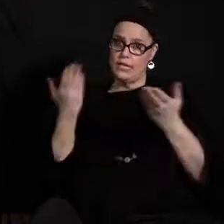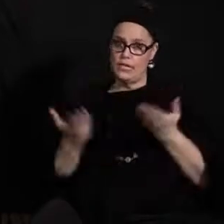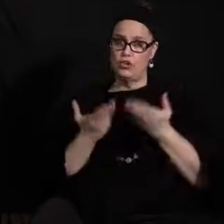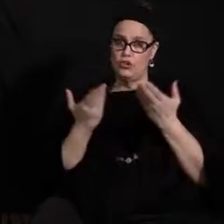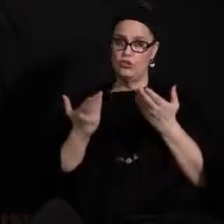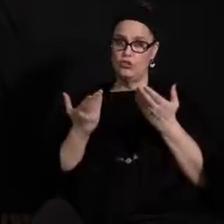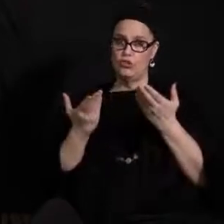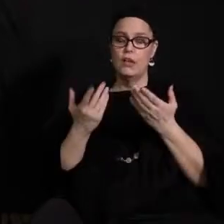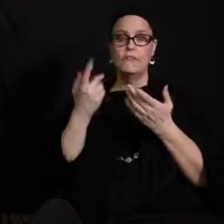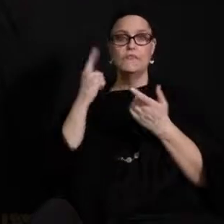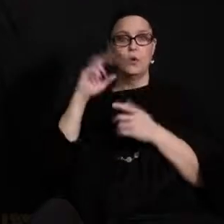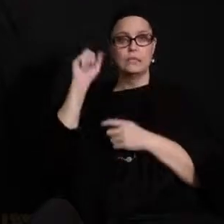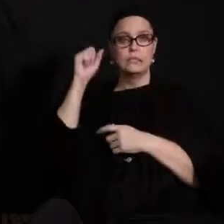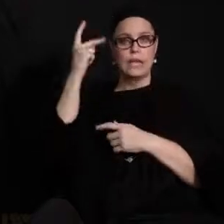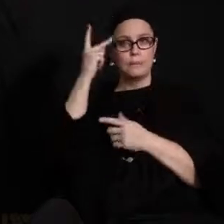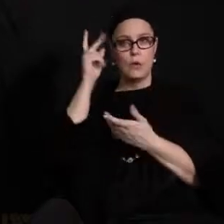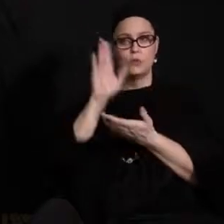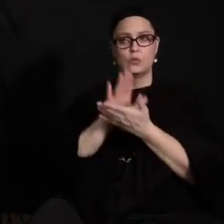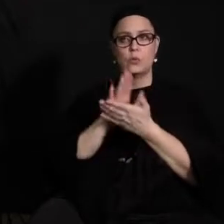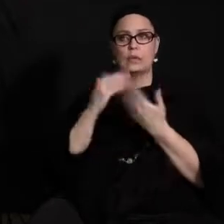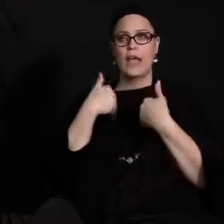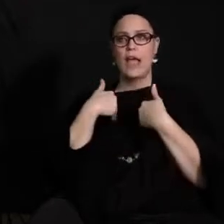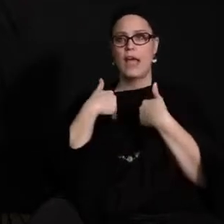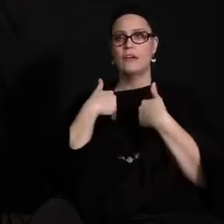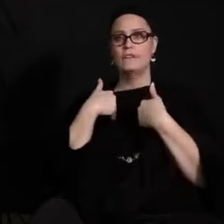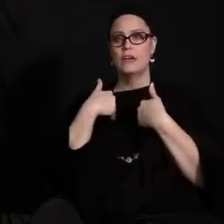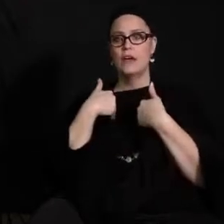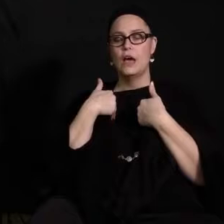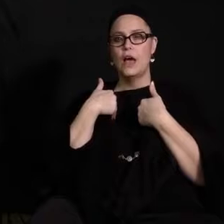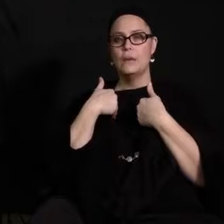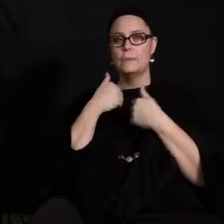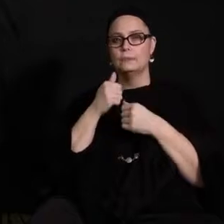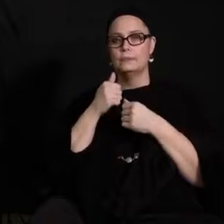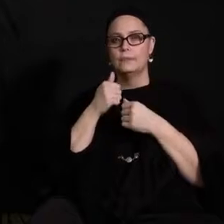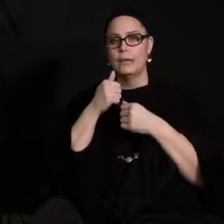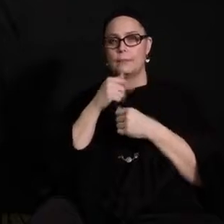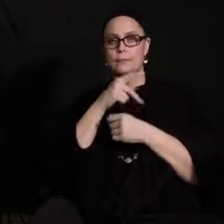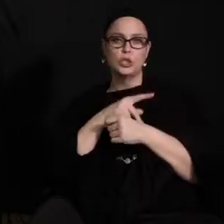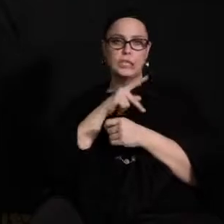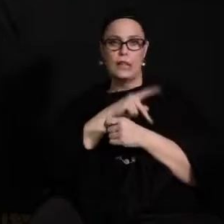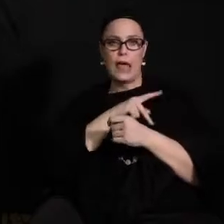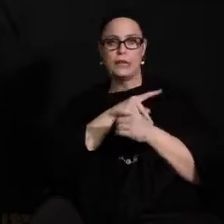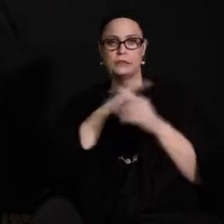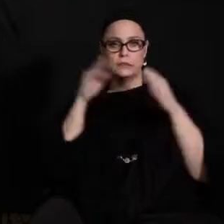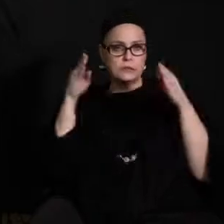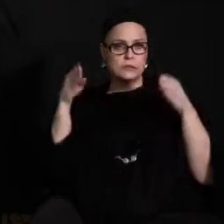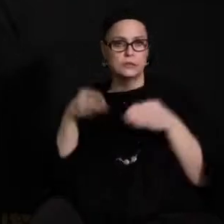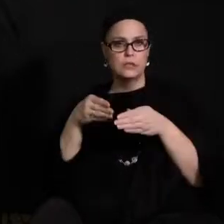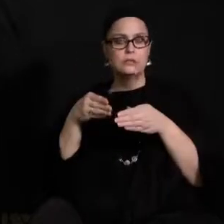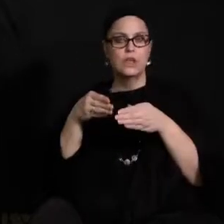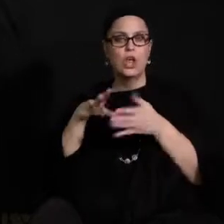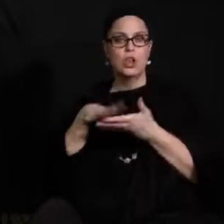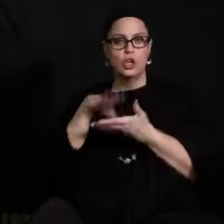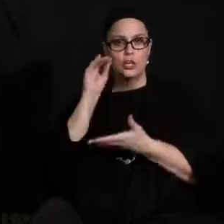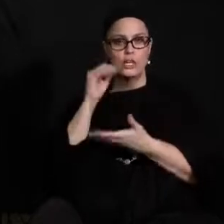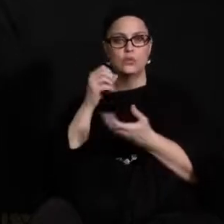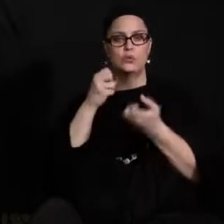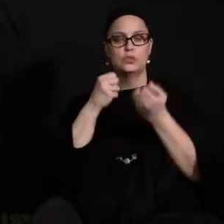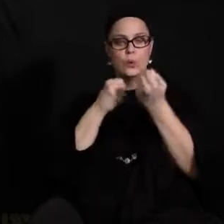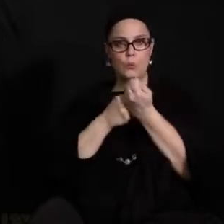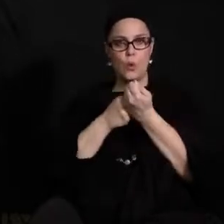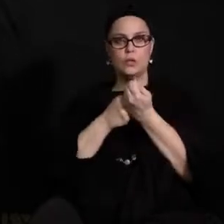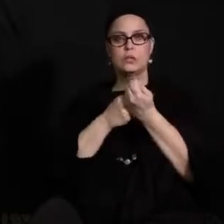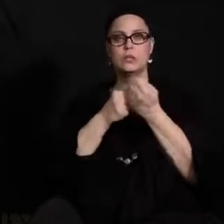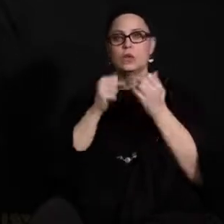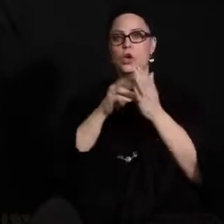schools to uh have a personalized learning through technology referendum that the that we are able to support our students and staff